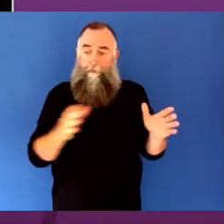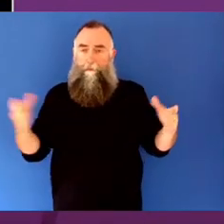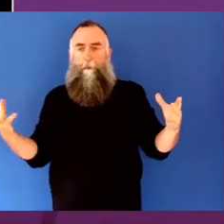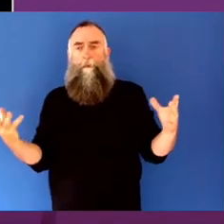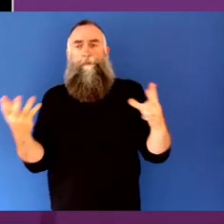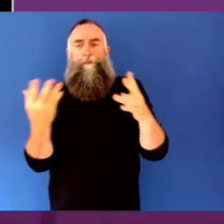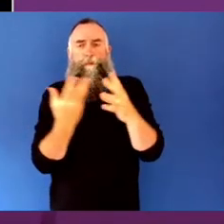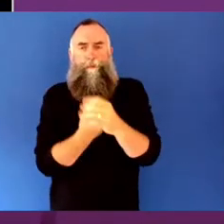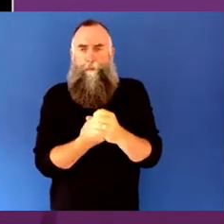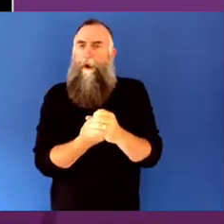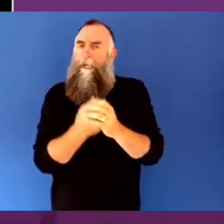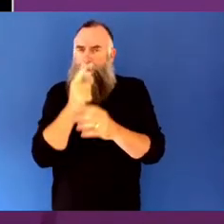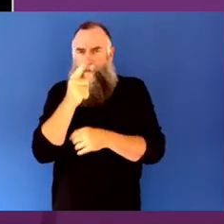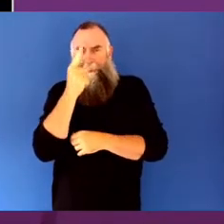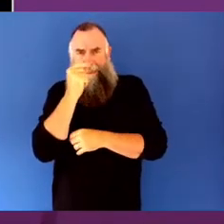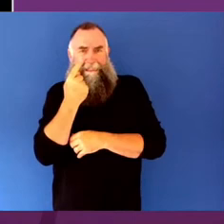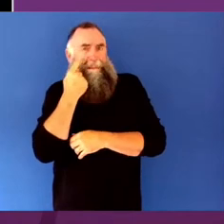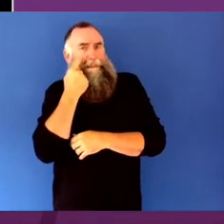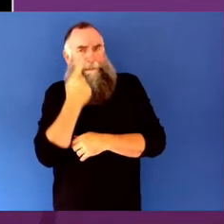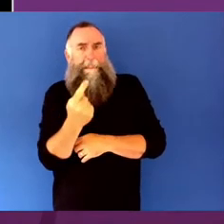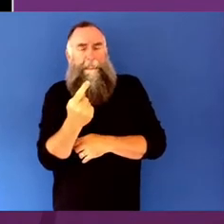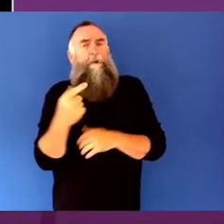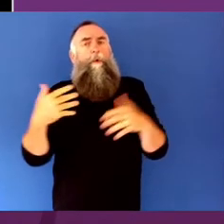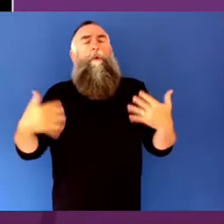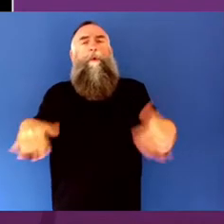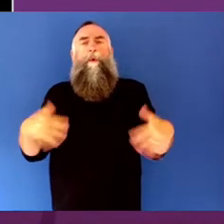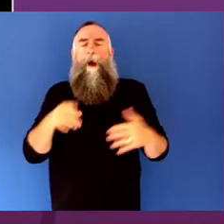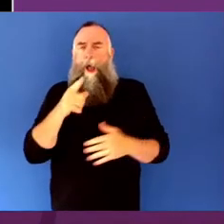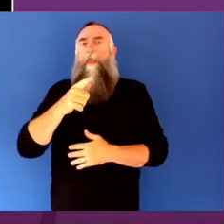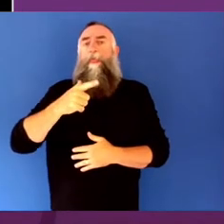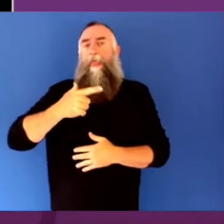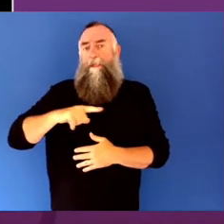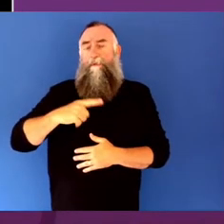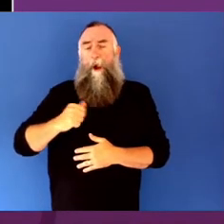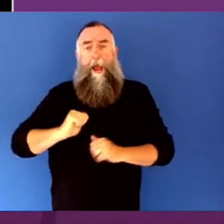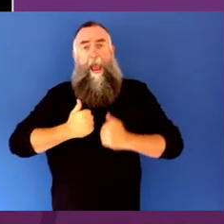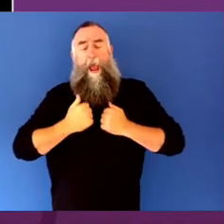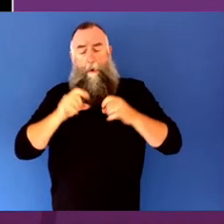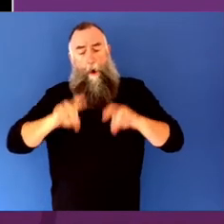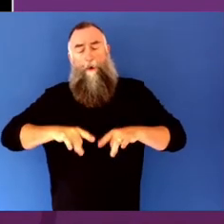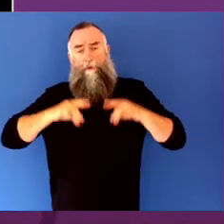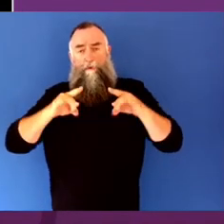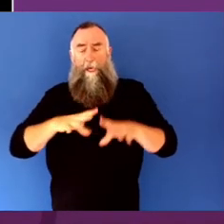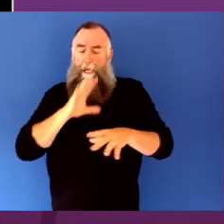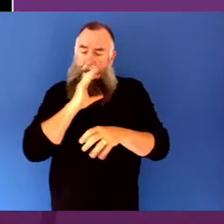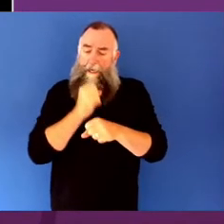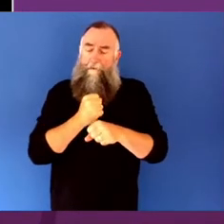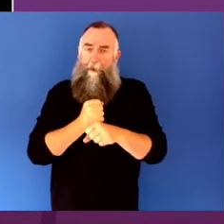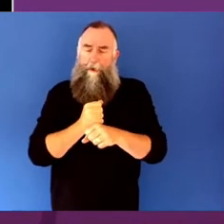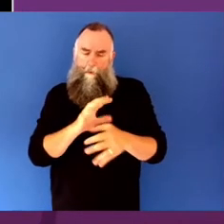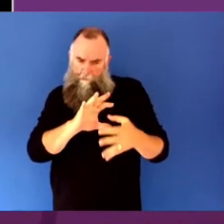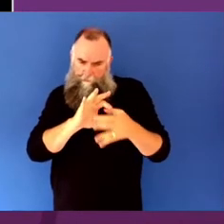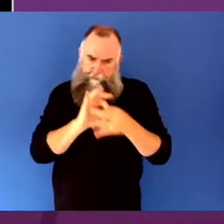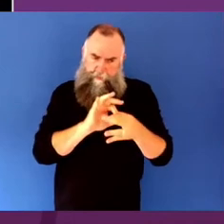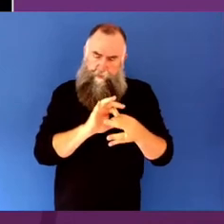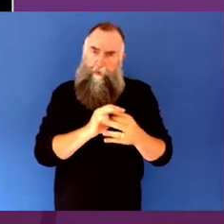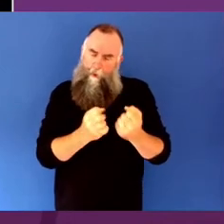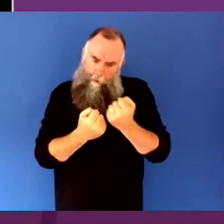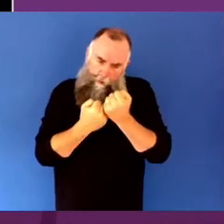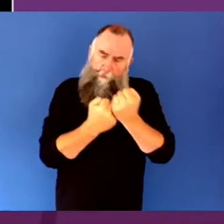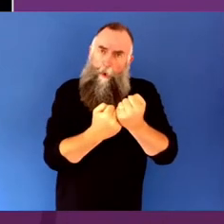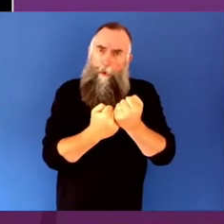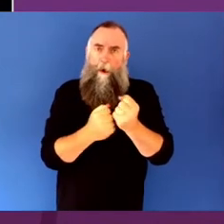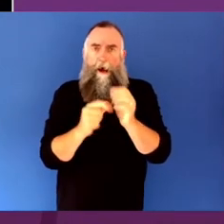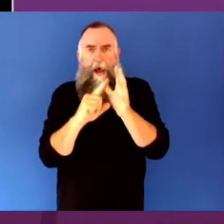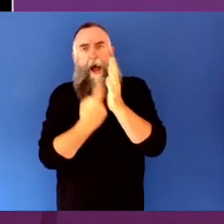of many reasons why our government is a significant supporter of the arts and of creative endeavour. This year,